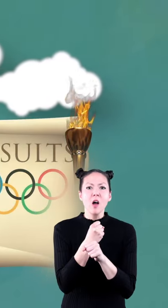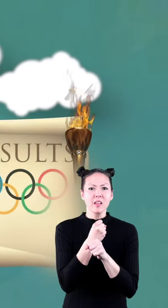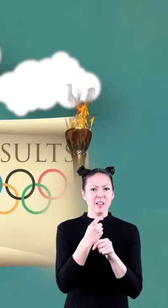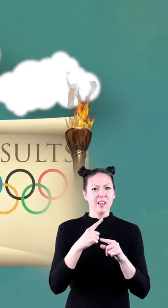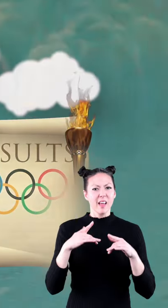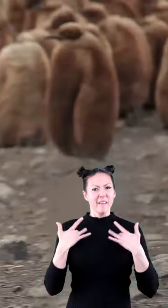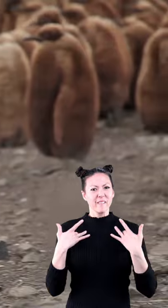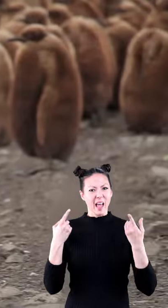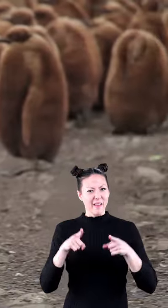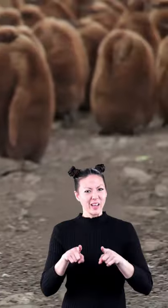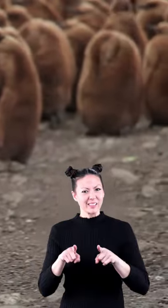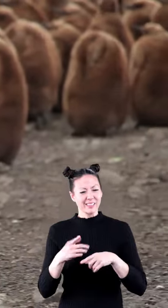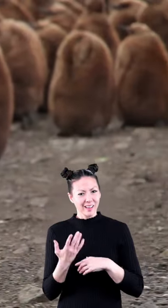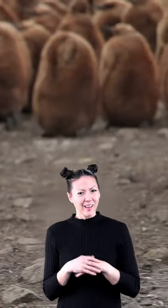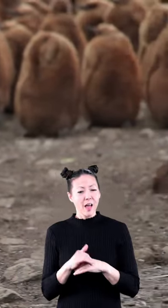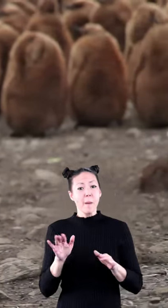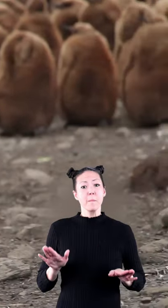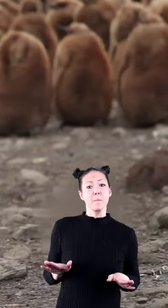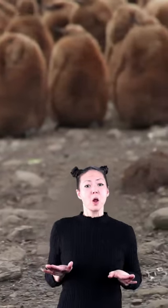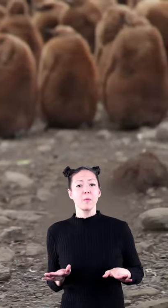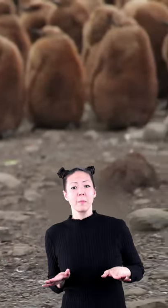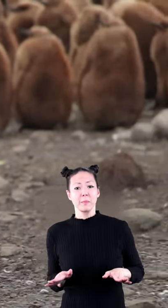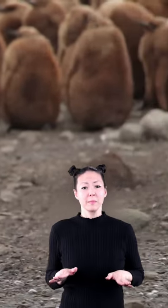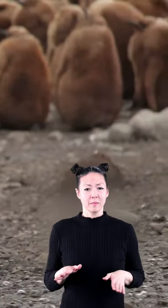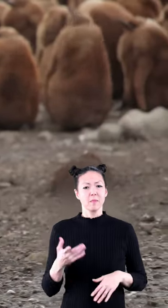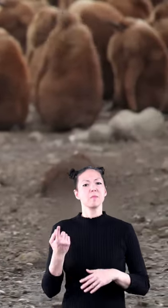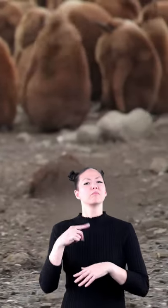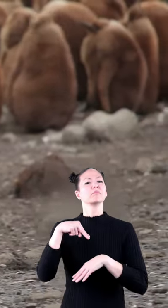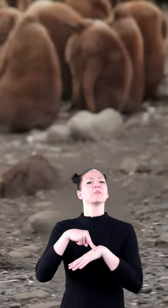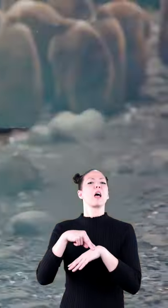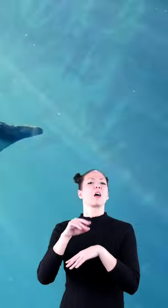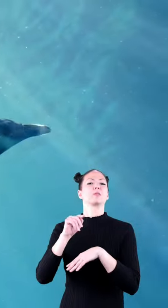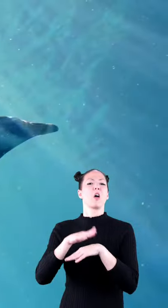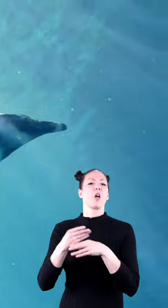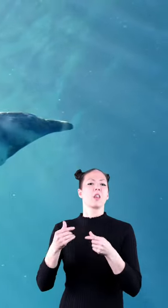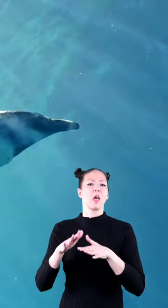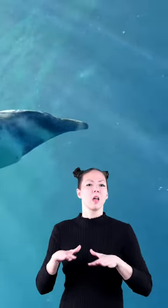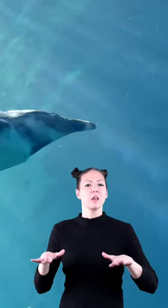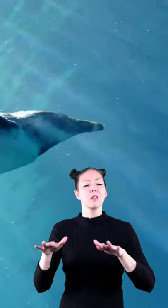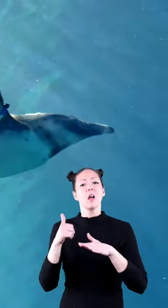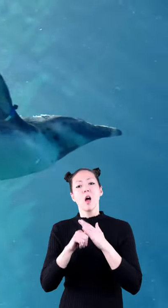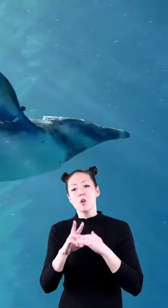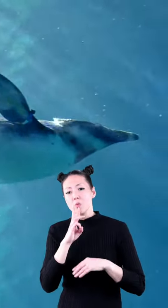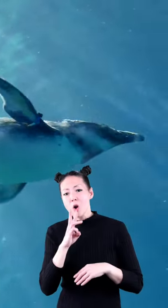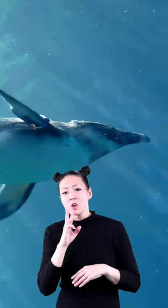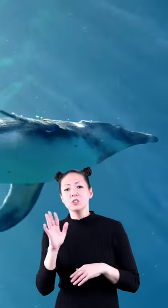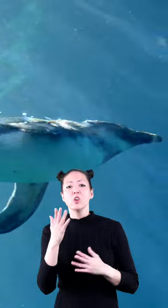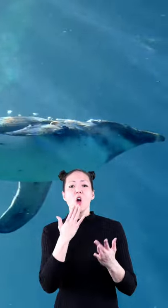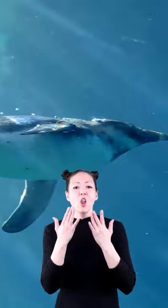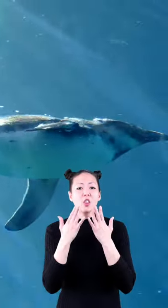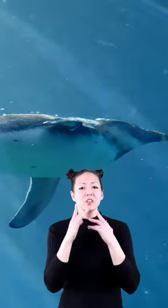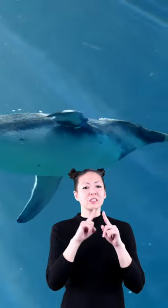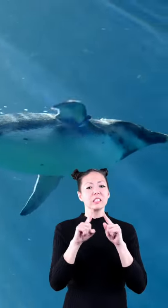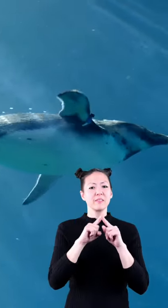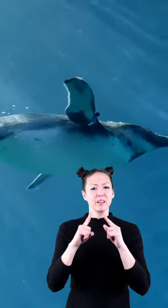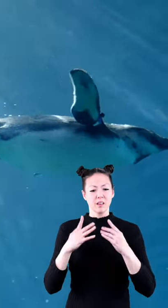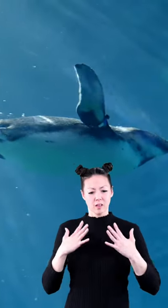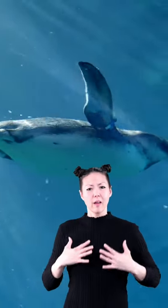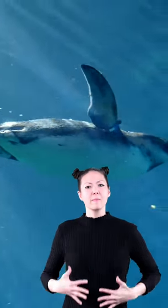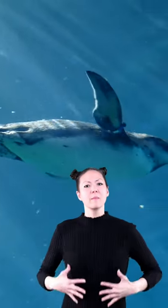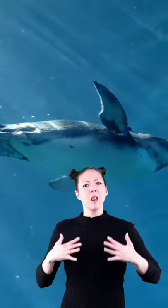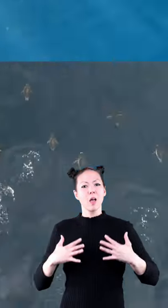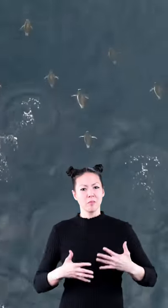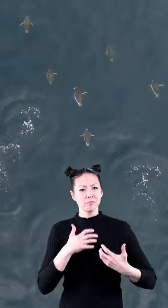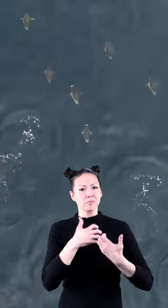event while penguins might stand out on land under water their coloring is a type of camouflage